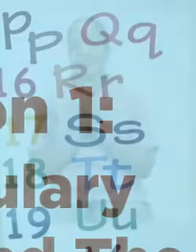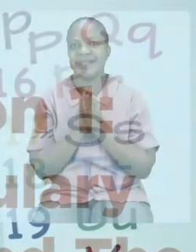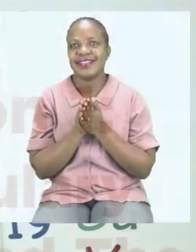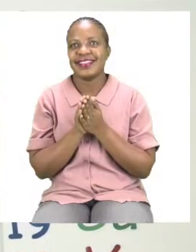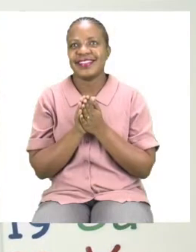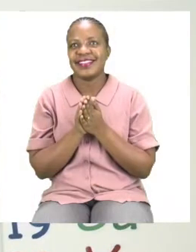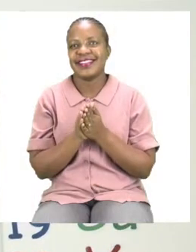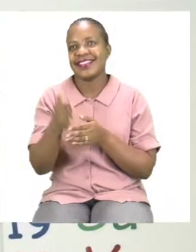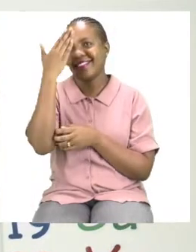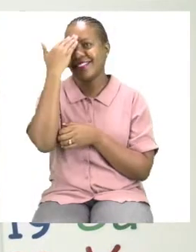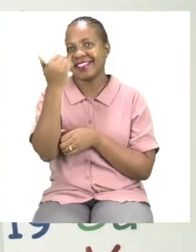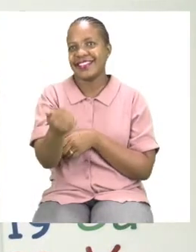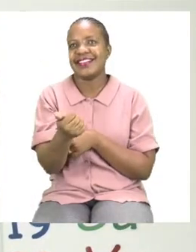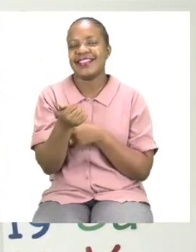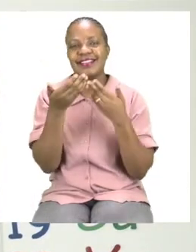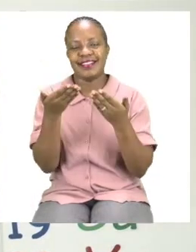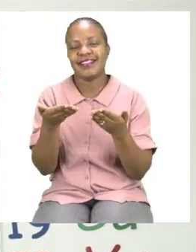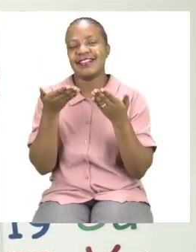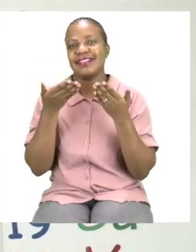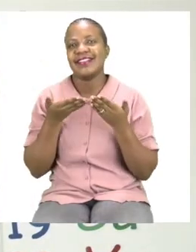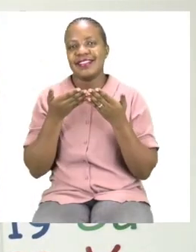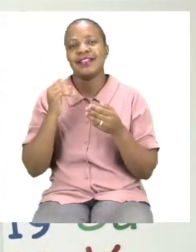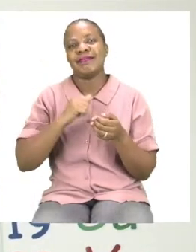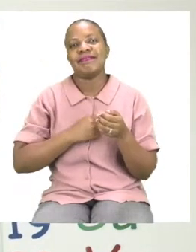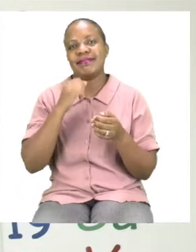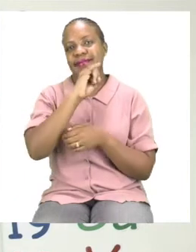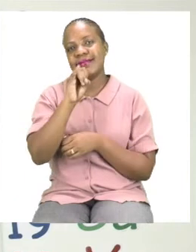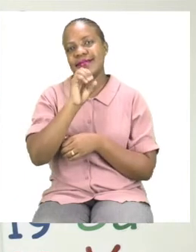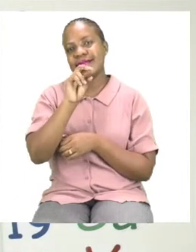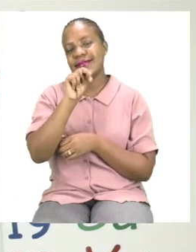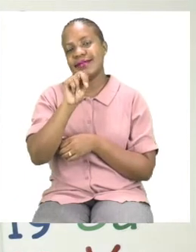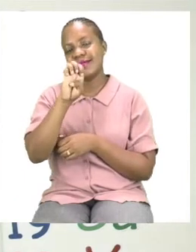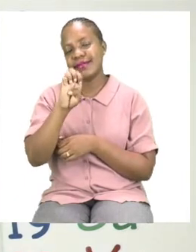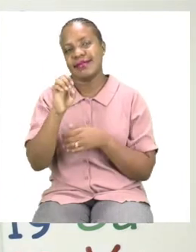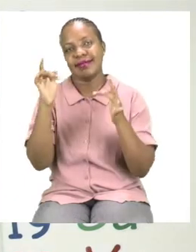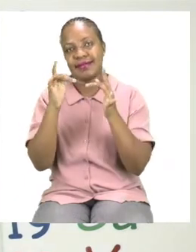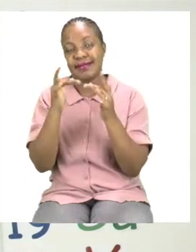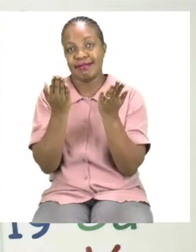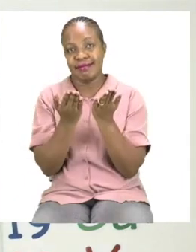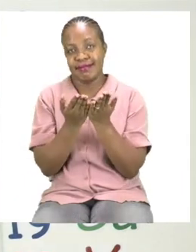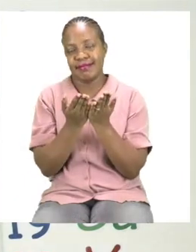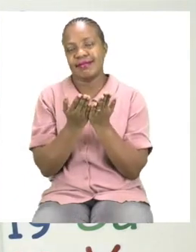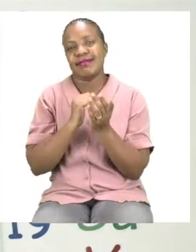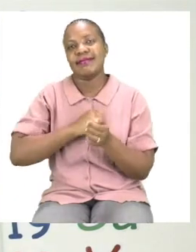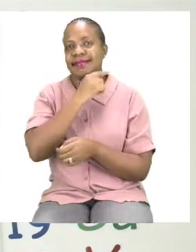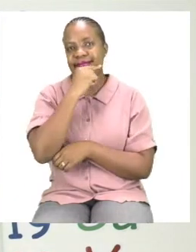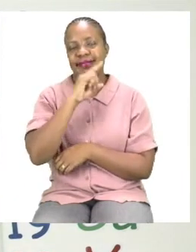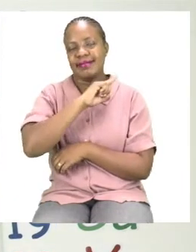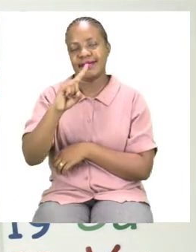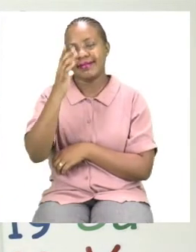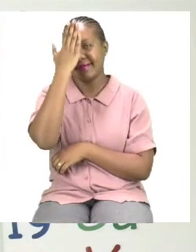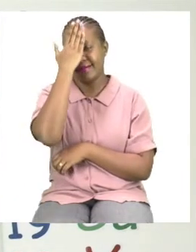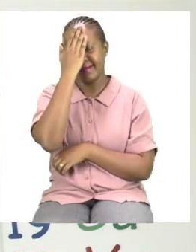Hello everyone and welcome to MyZone Online School. My name is Teacher Mutsa and thank